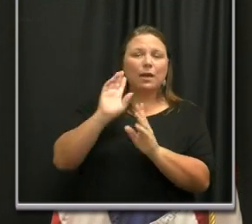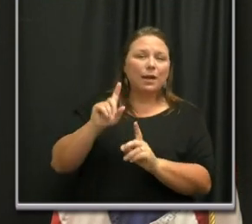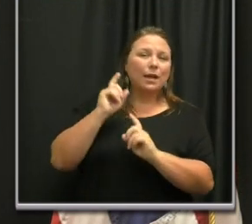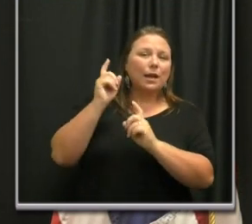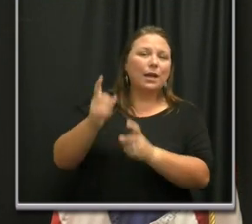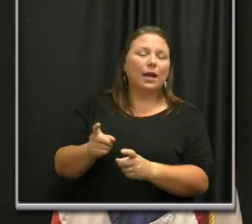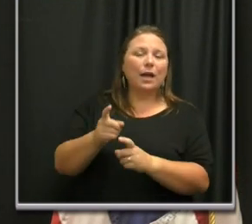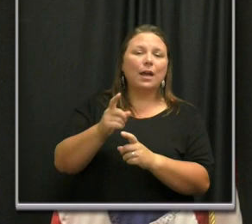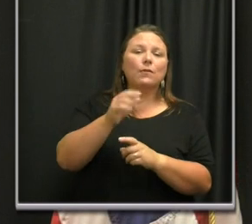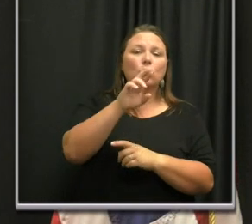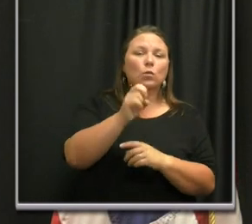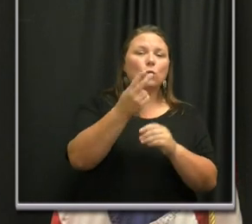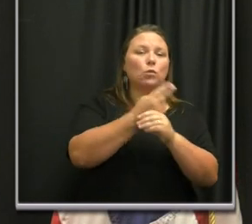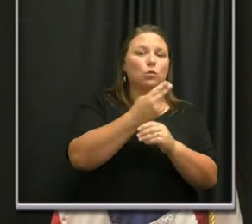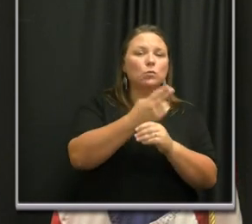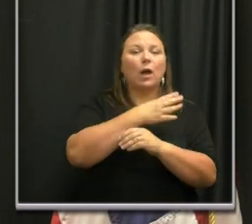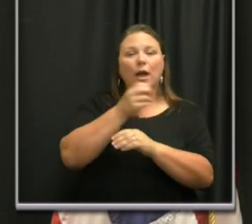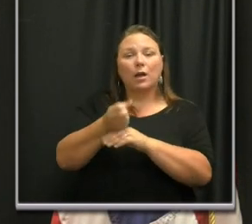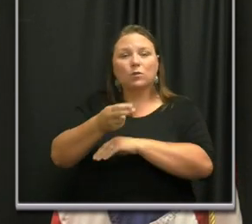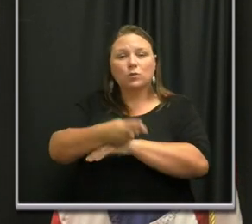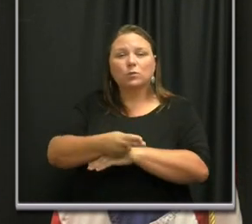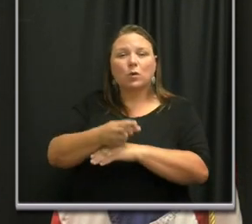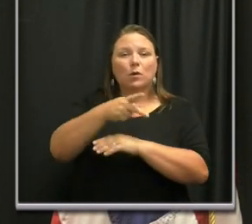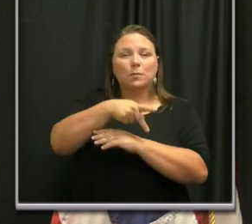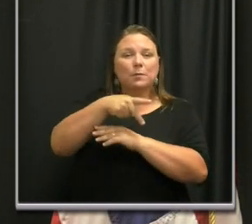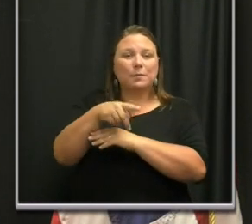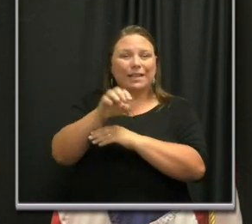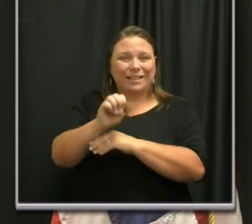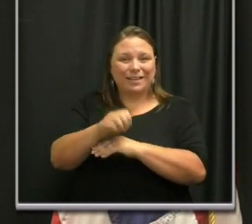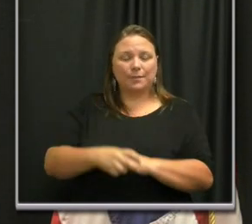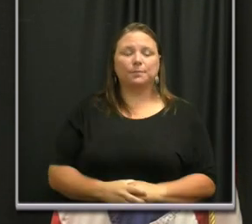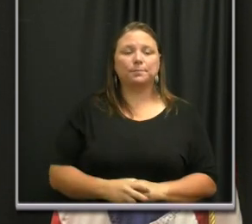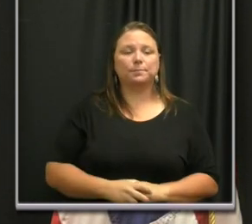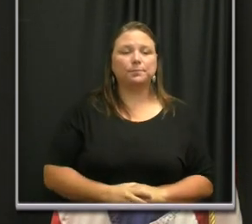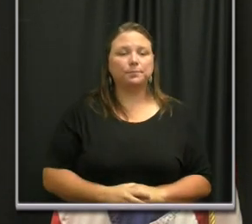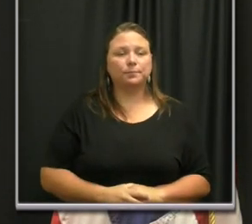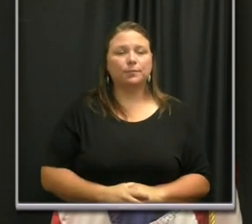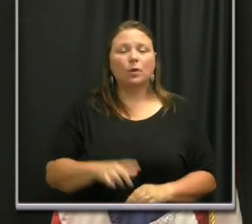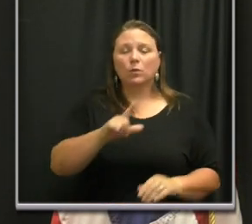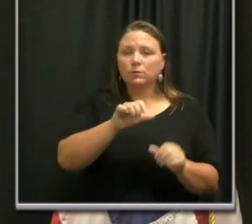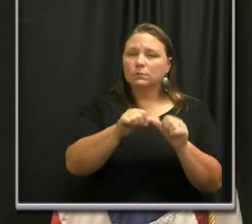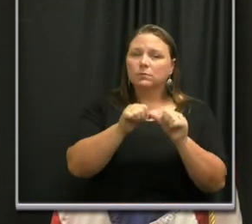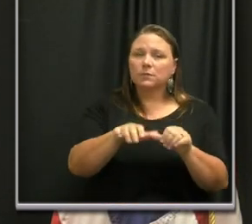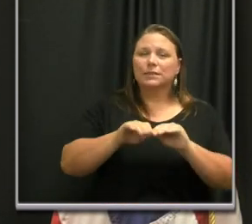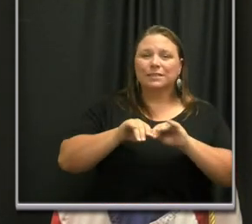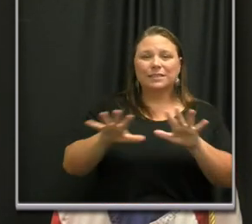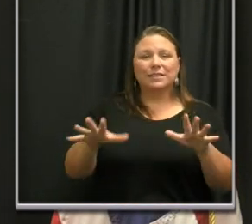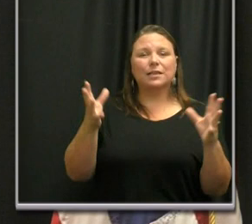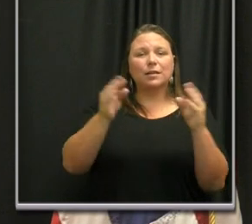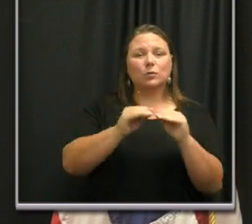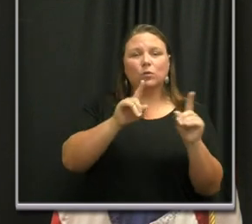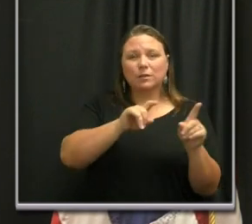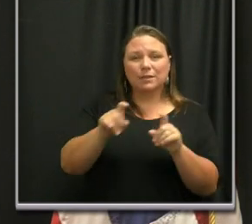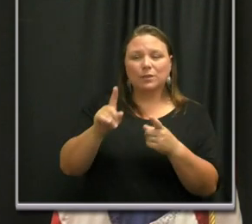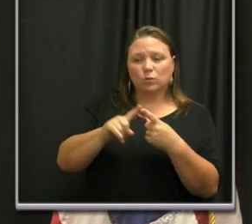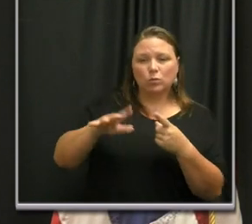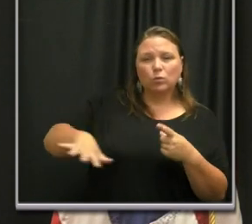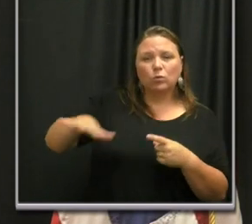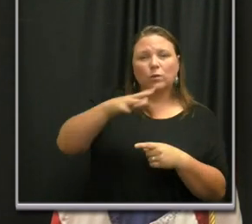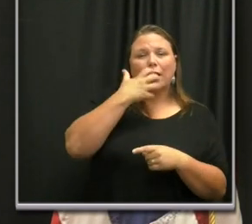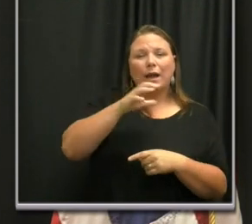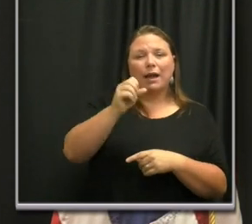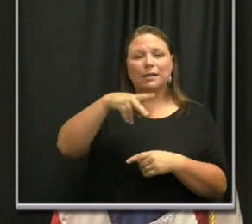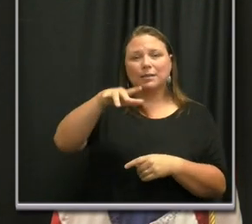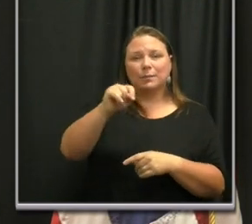and or disposable PPE within about two days of request. We are continuing to send mobile testing teams to hotspots areas